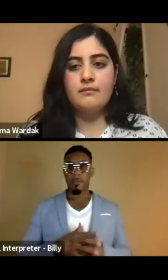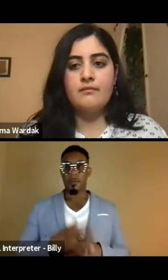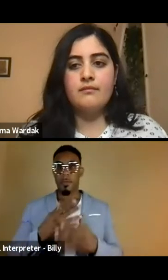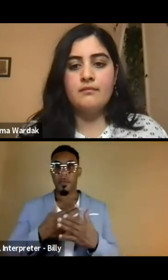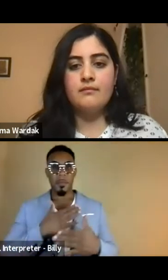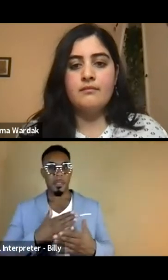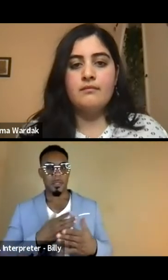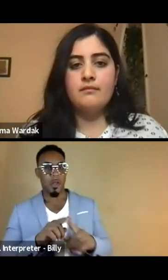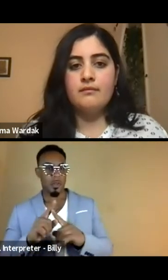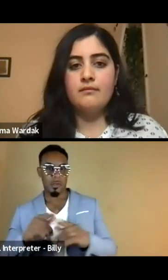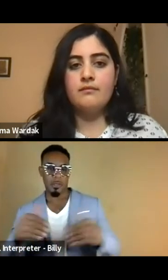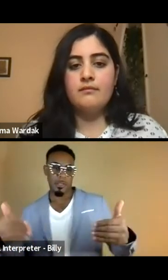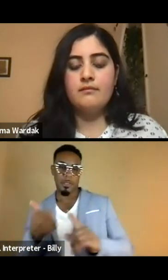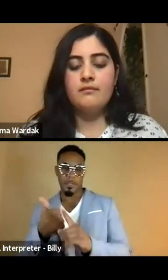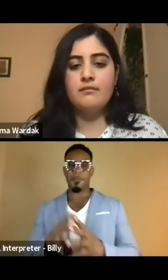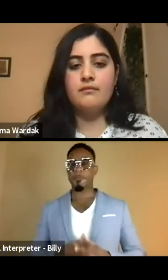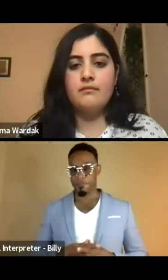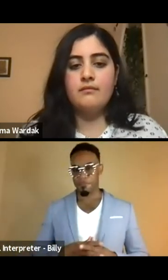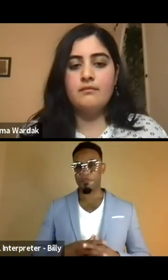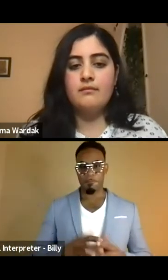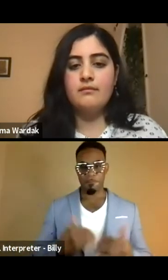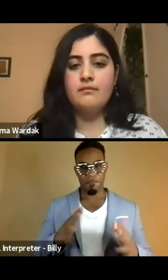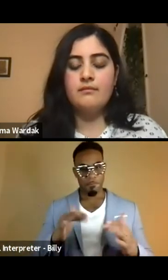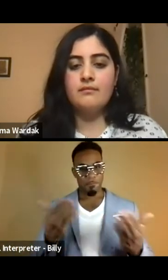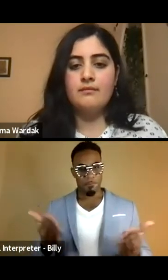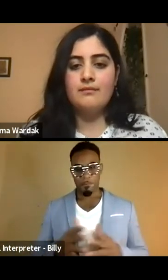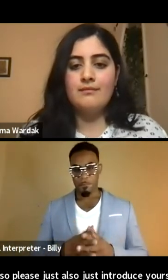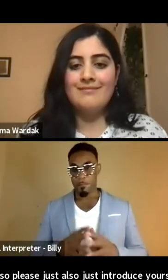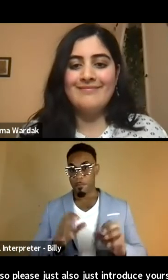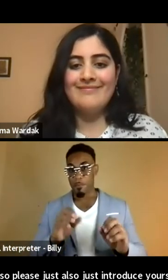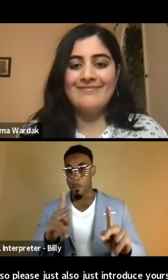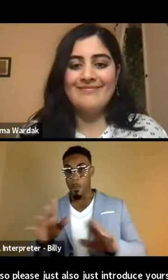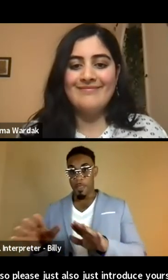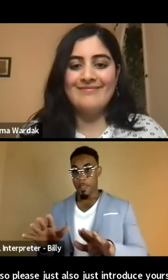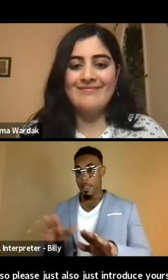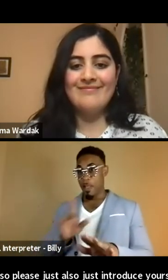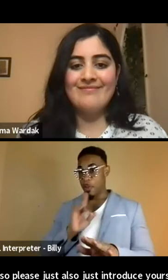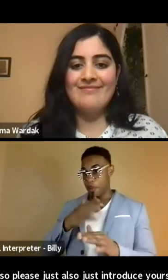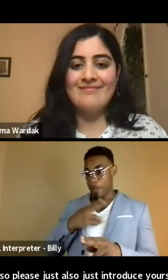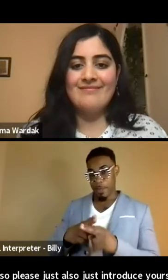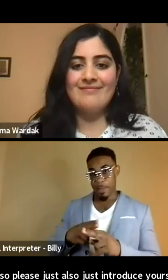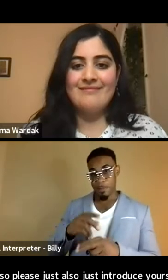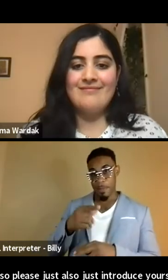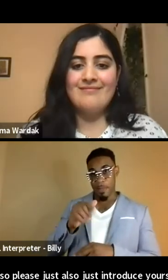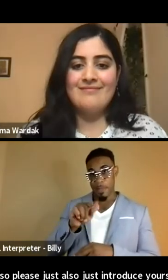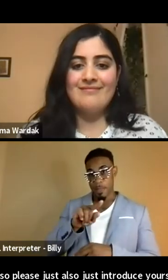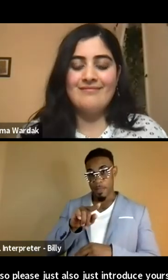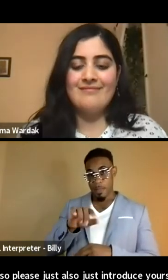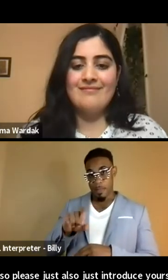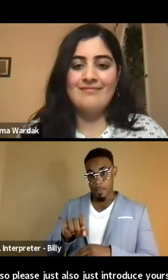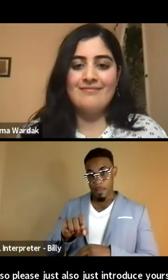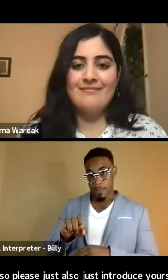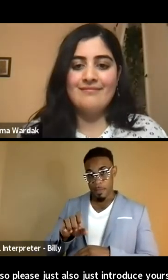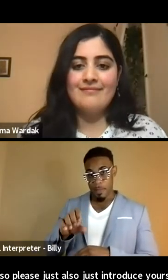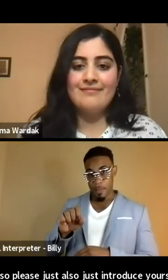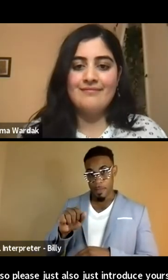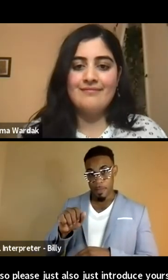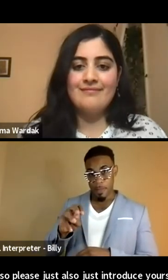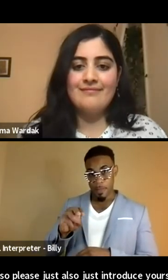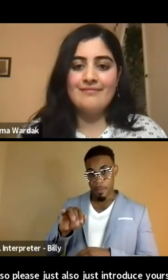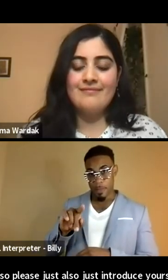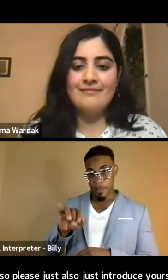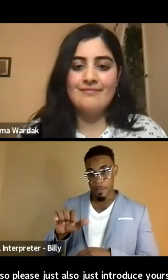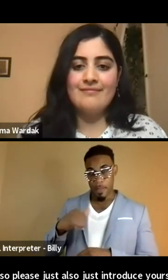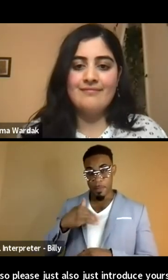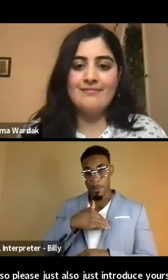please just also just introduce yourself. It's great to have you here. Okay. Sure. My name is Gazelle Sami Zai. I'm a member of